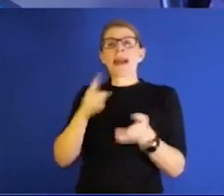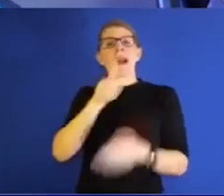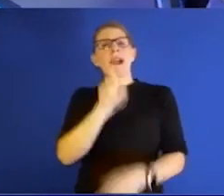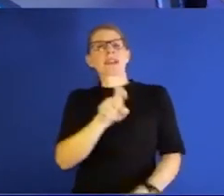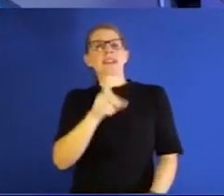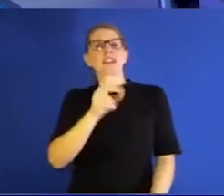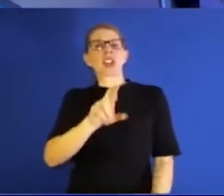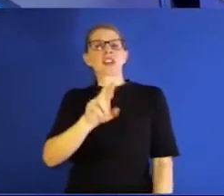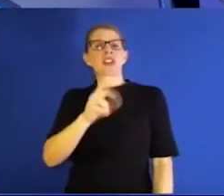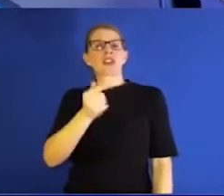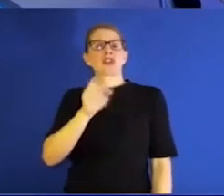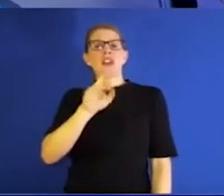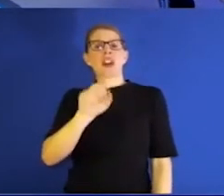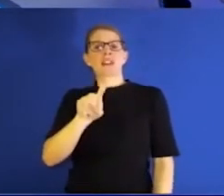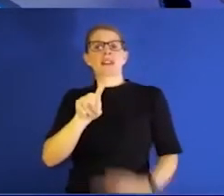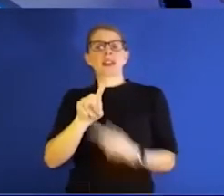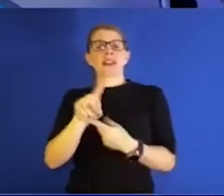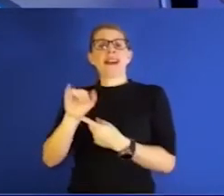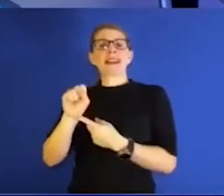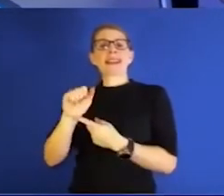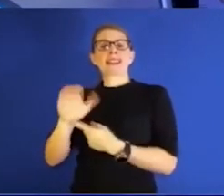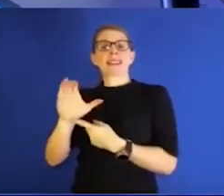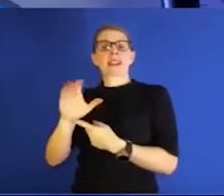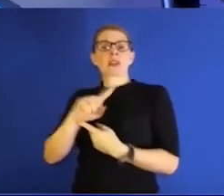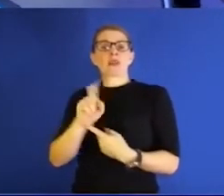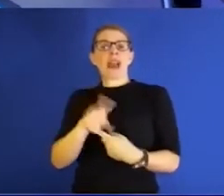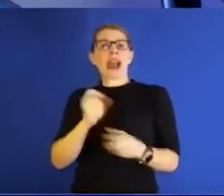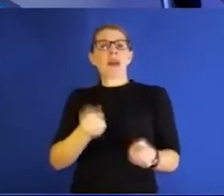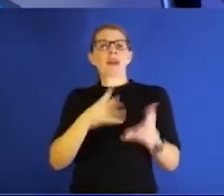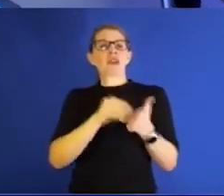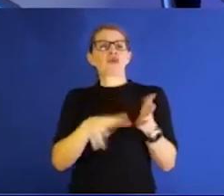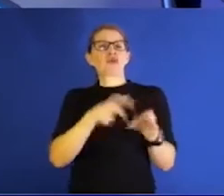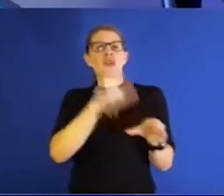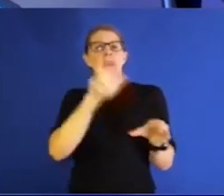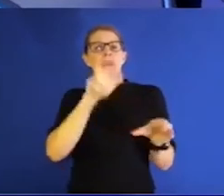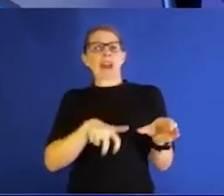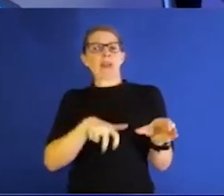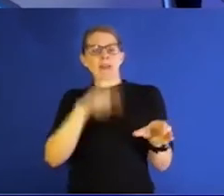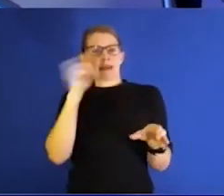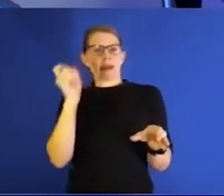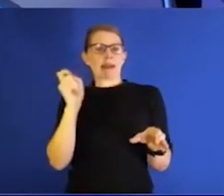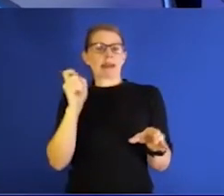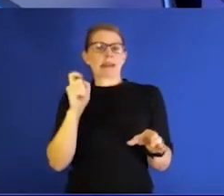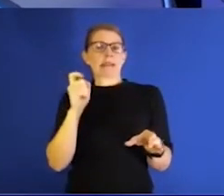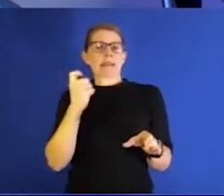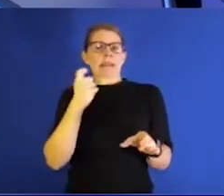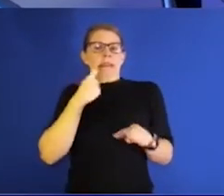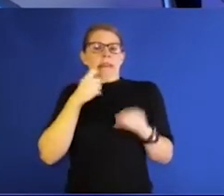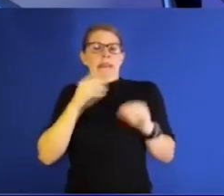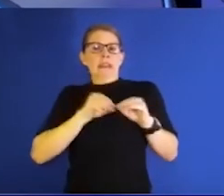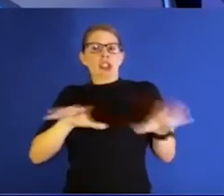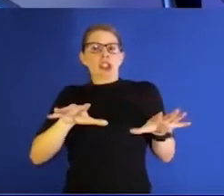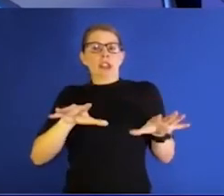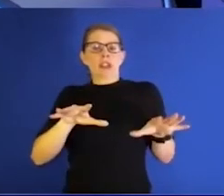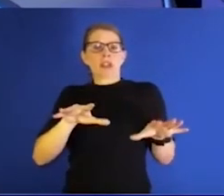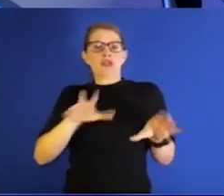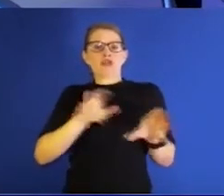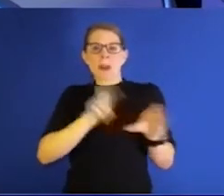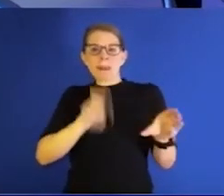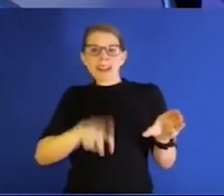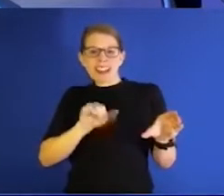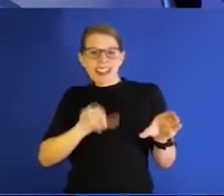Isaac has a question. How many students have dropped out because of the current surge? Has dropping out been an issue?